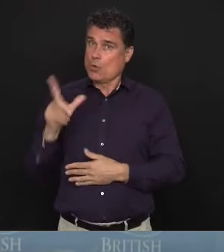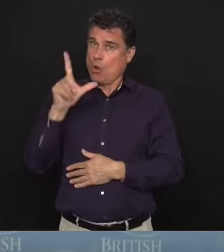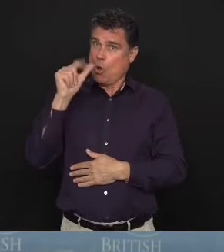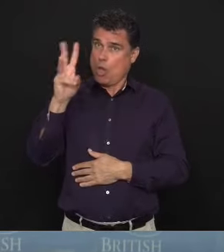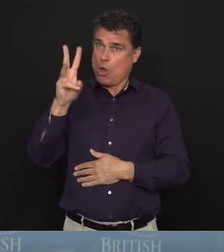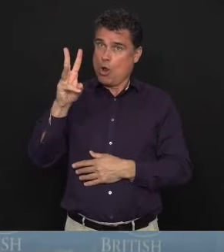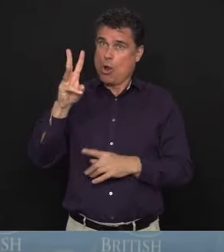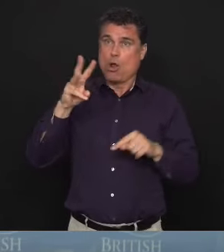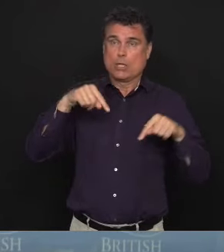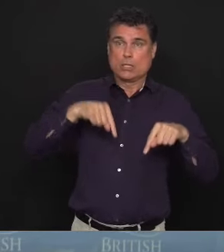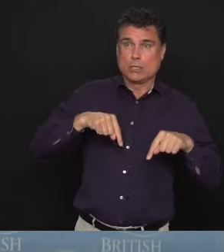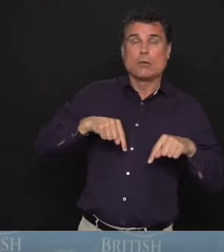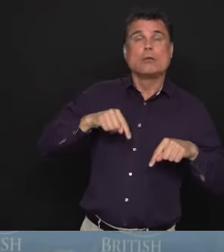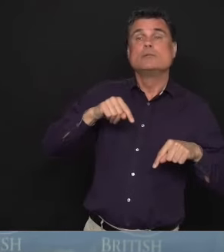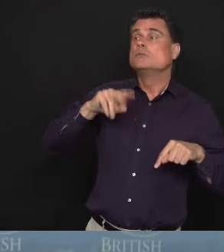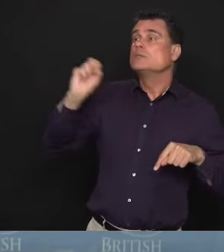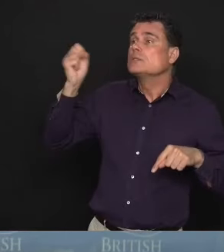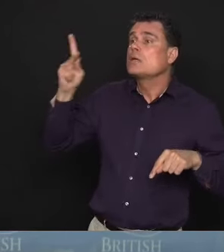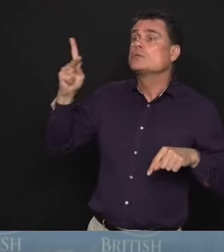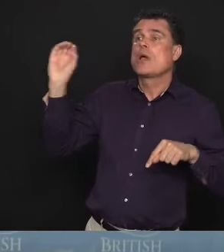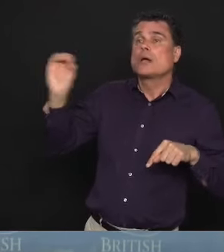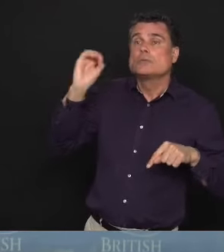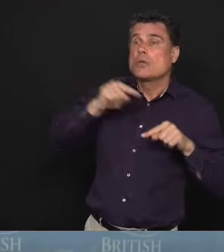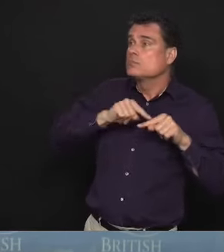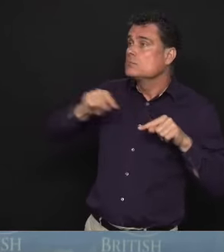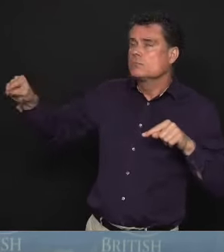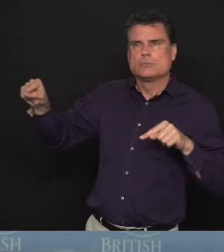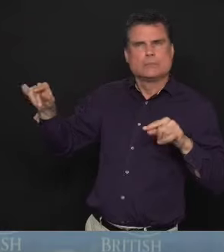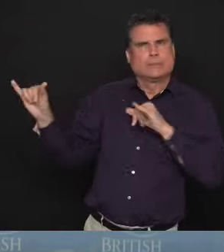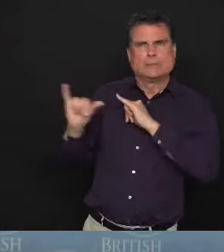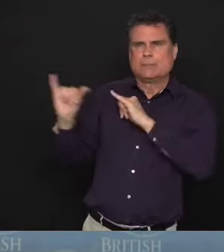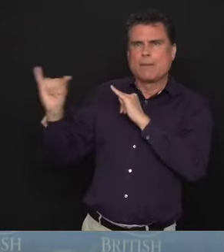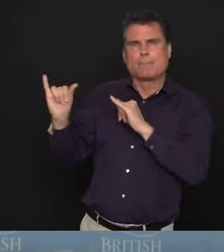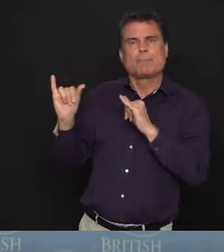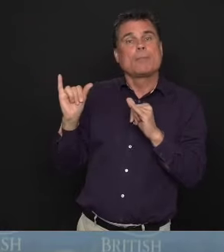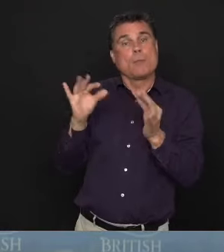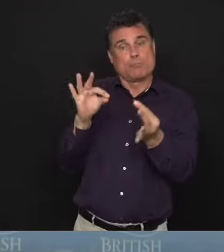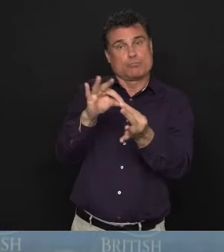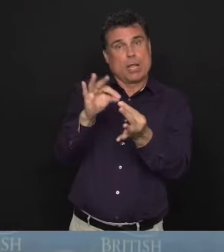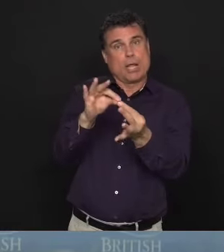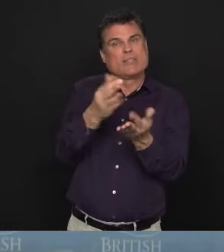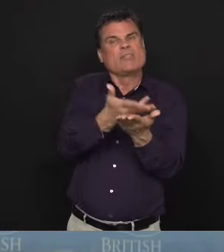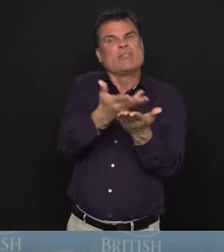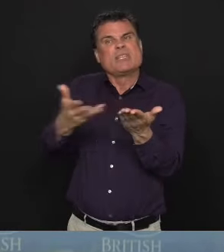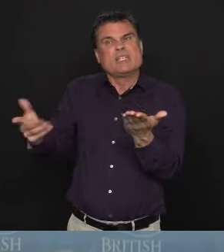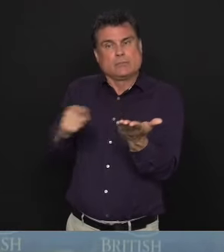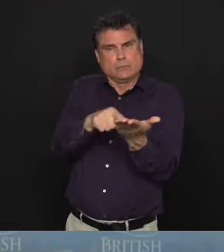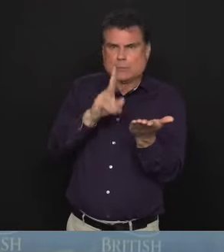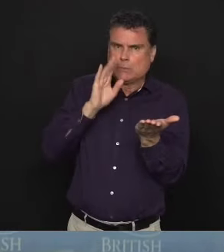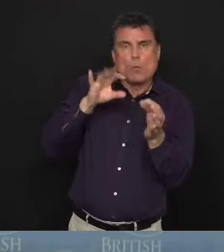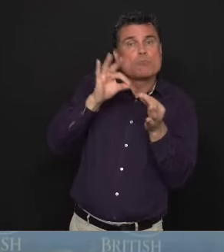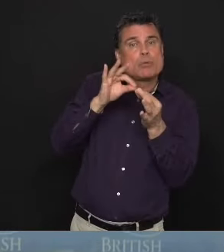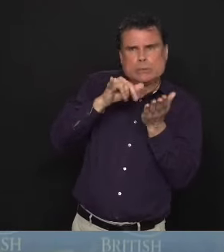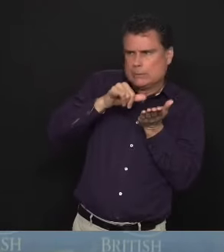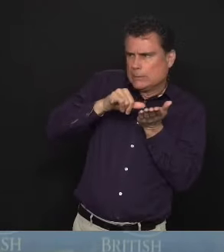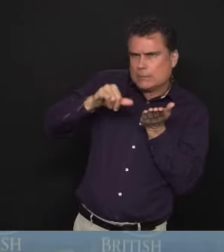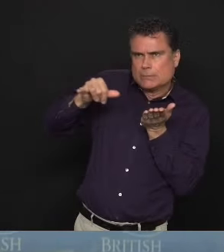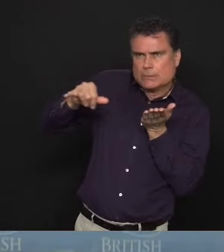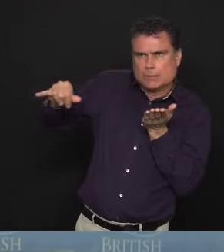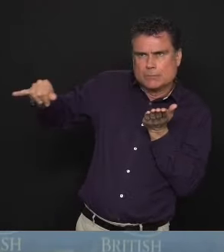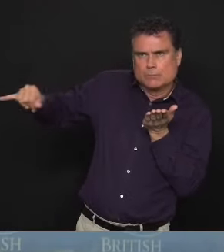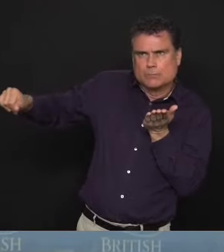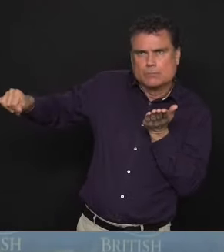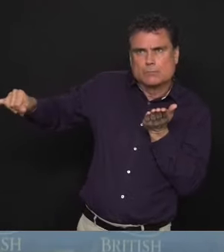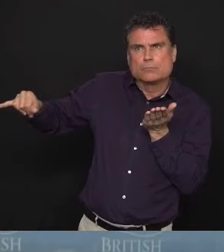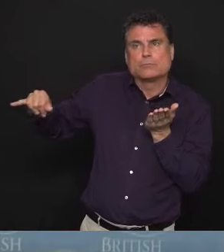is the price of a good similar to the prices of goods in a community or a province that